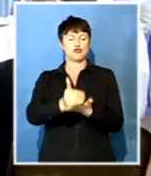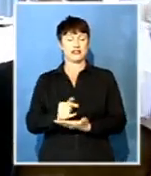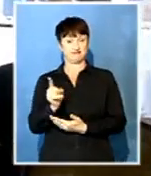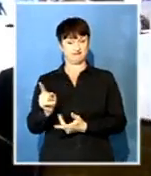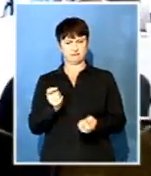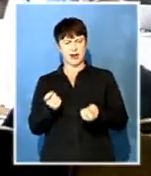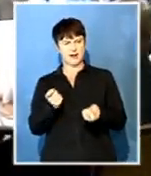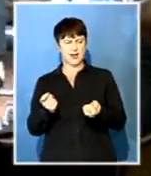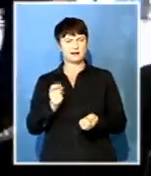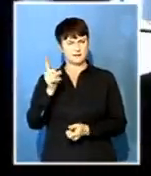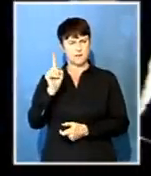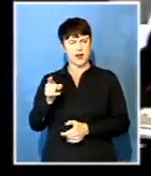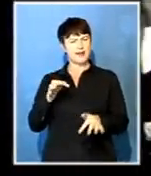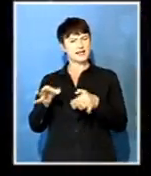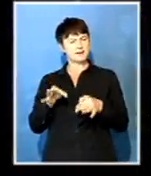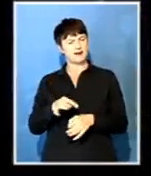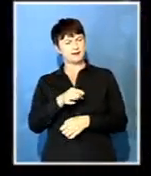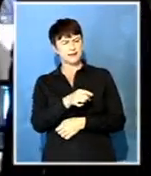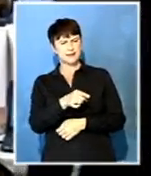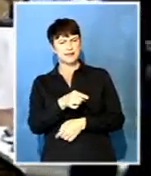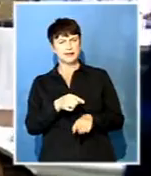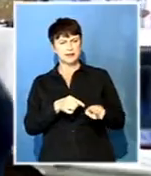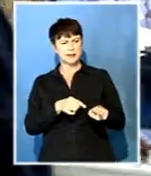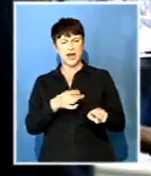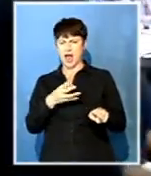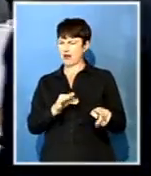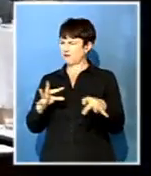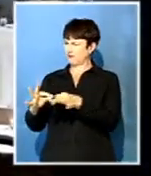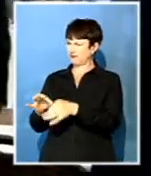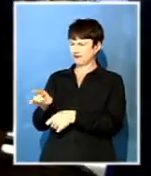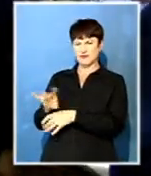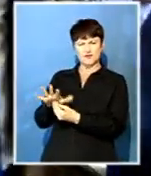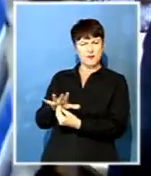and the Gupta-linked companies. Manilisi, Tubase, SABC News, Parliament.